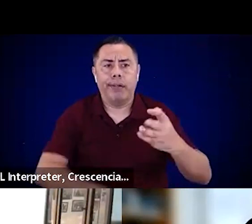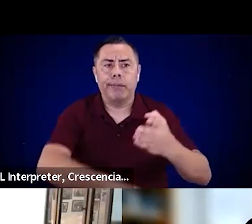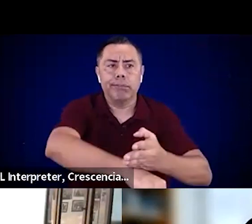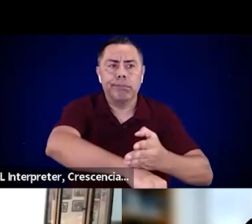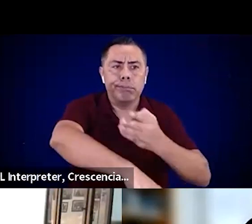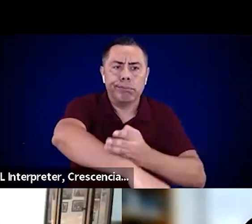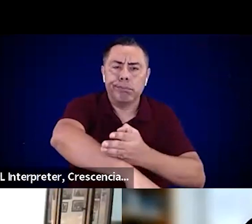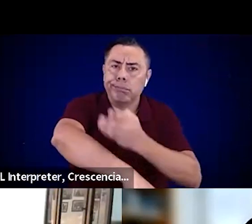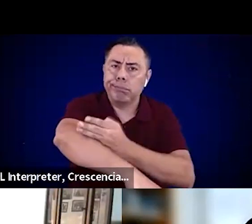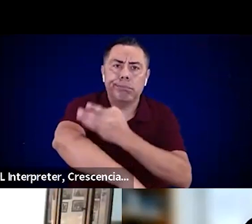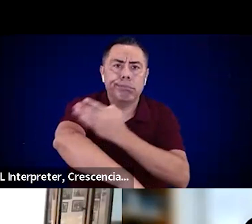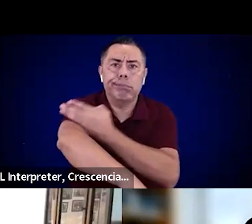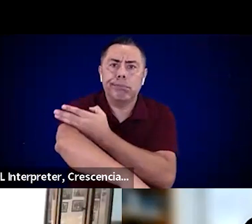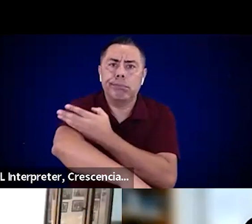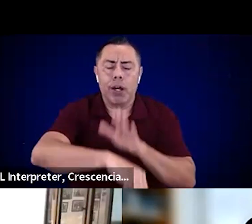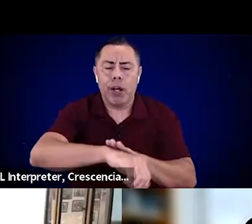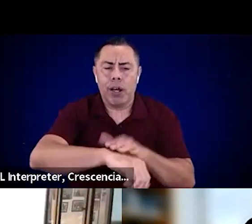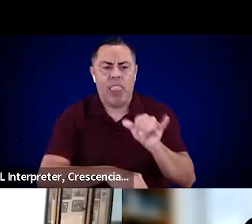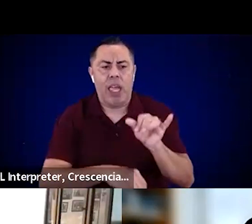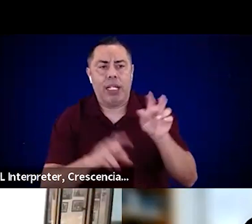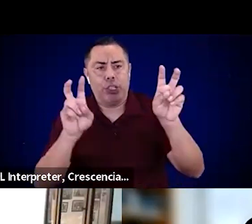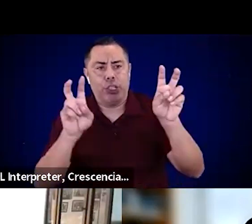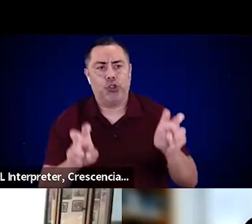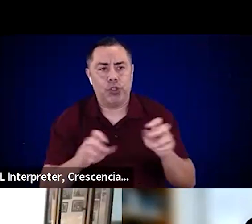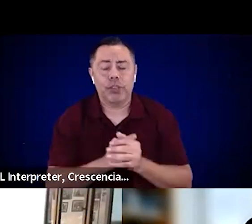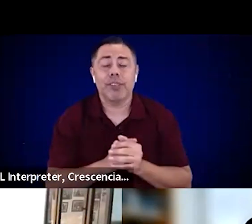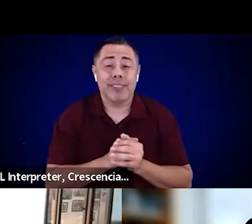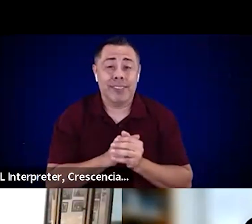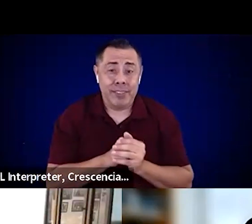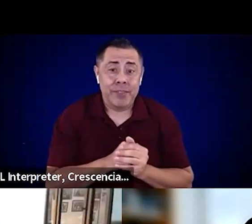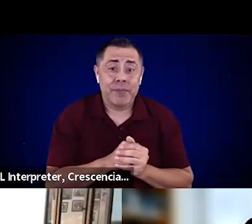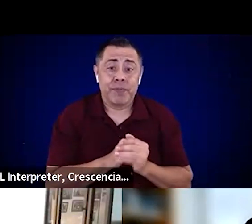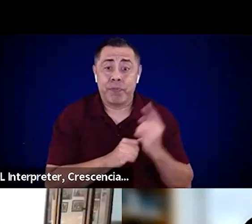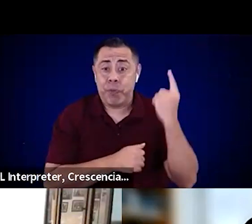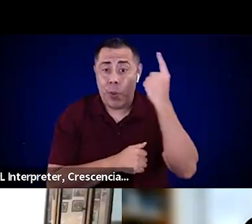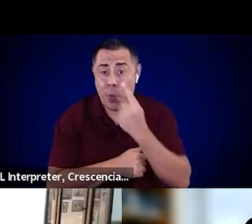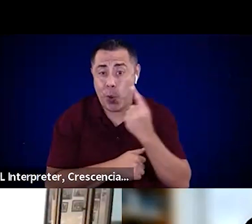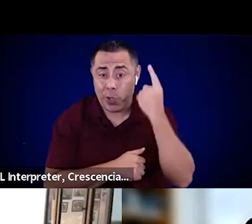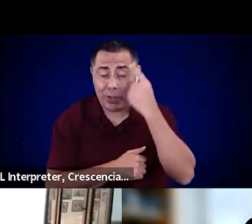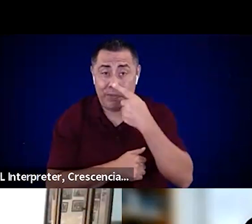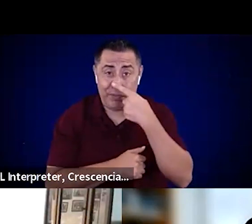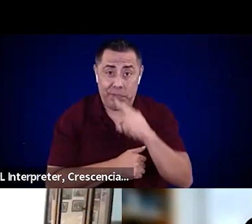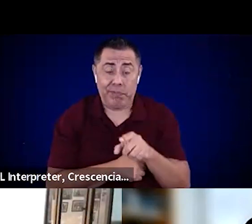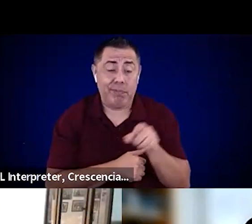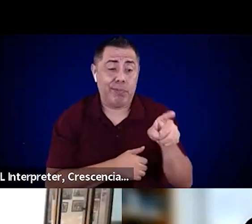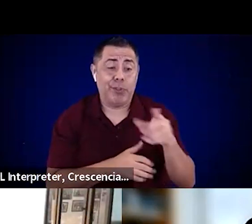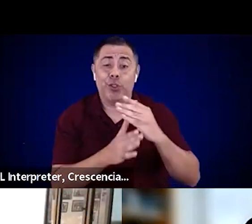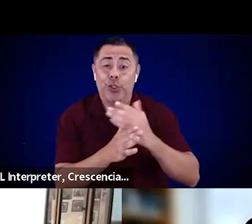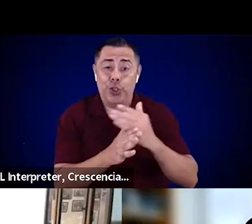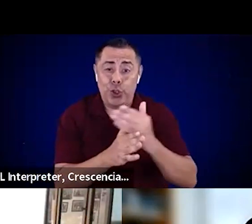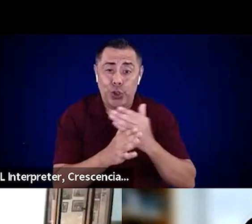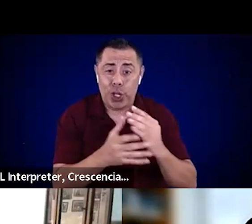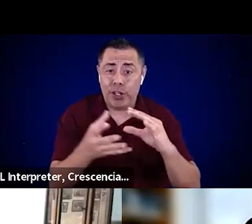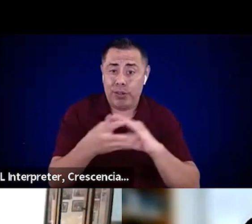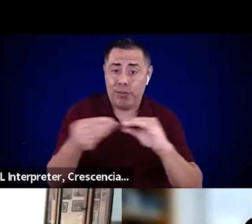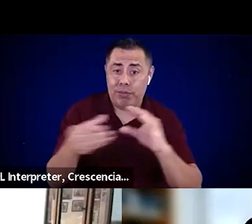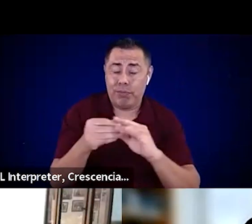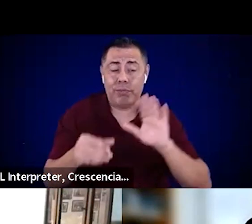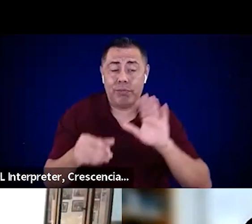And what I'm wondering is if you can share with us some of the successes